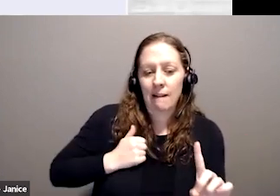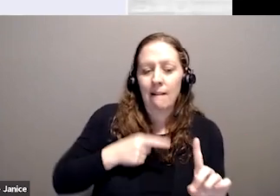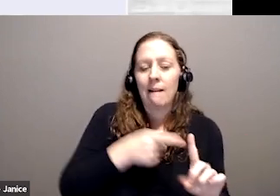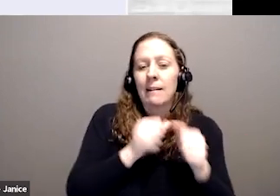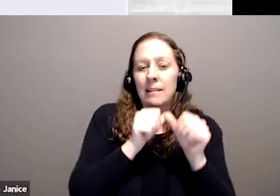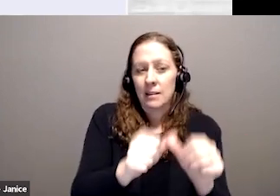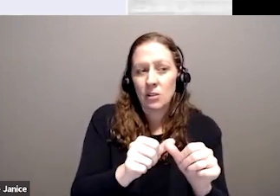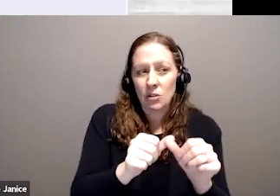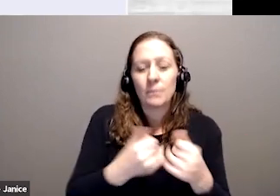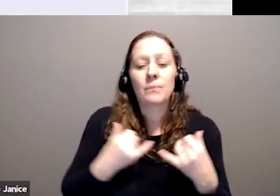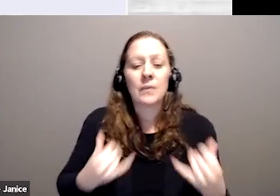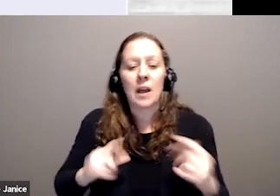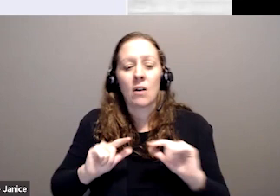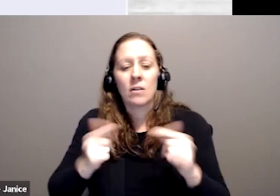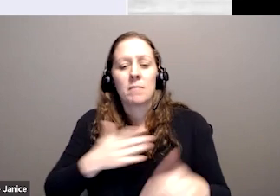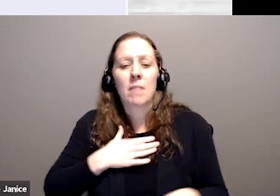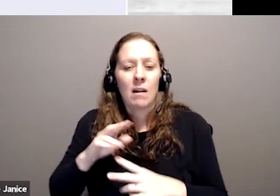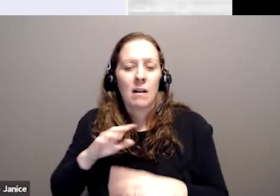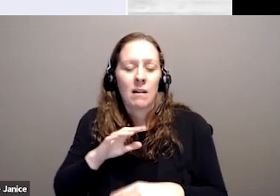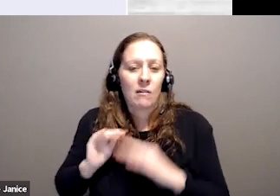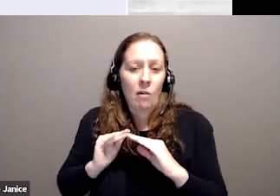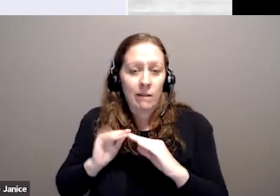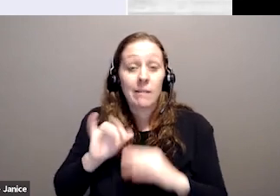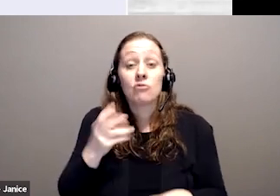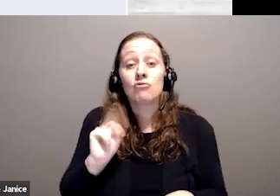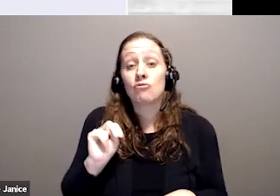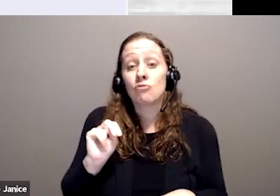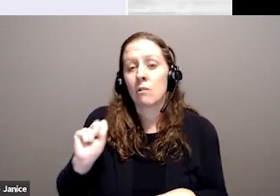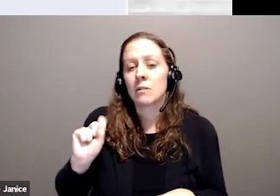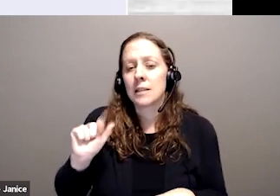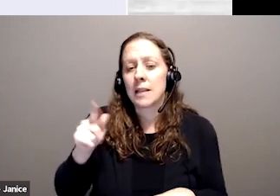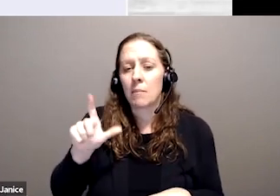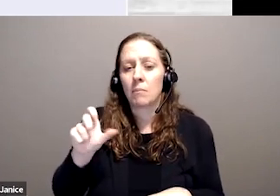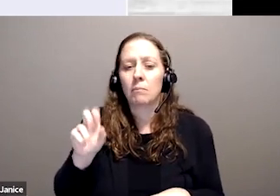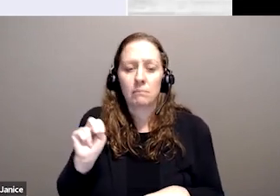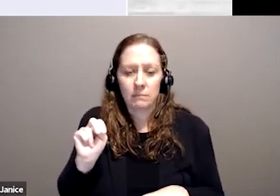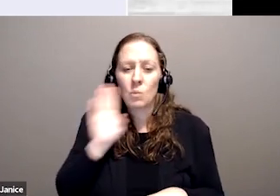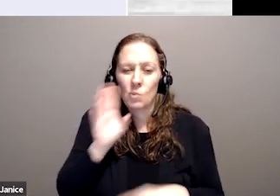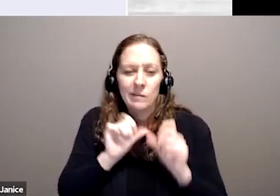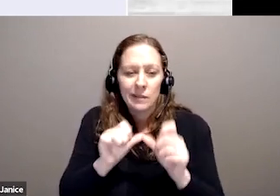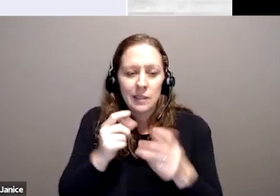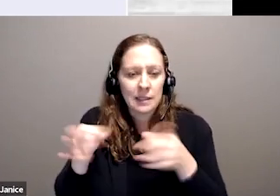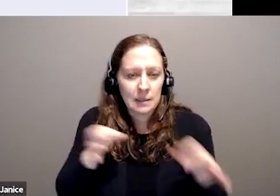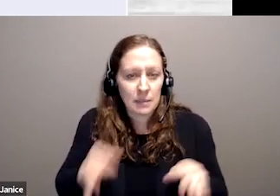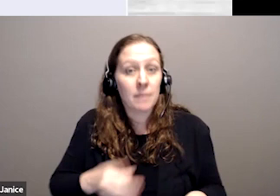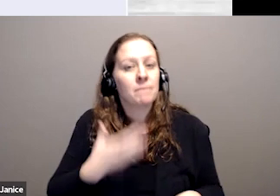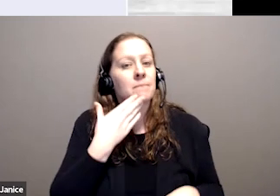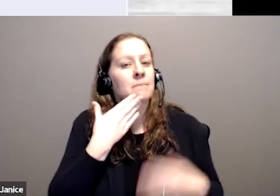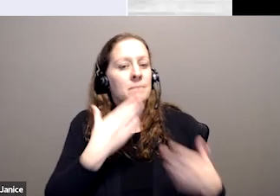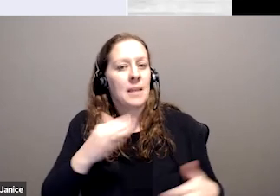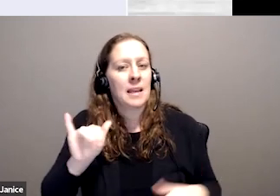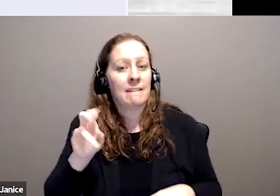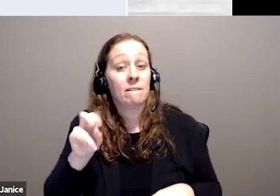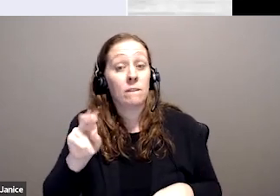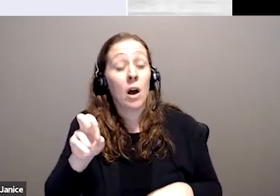I now hand it over to my colleague John Stapleton to further explain. Thanks very much, Yvonne. And just take a look at this